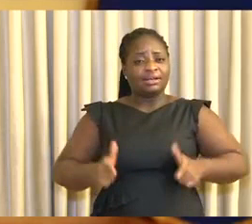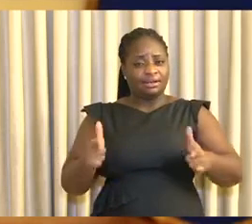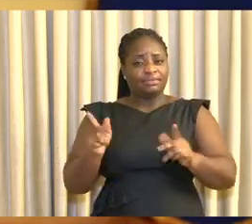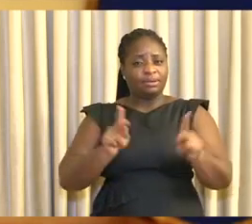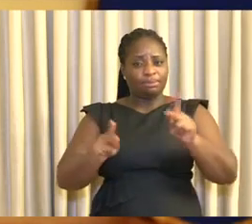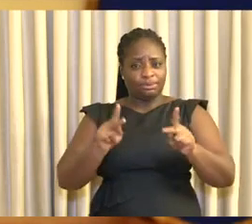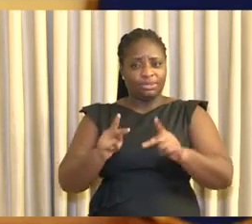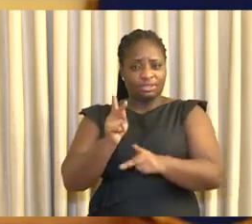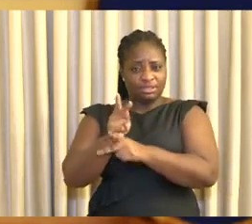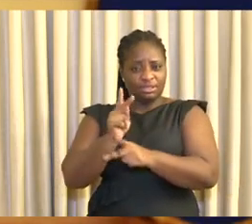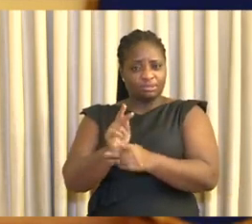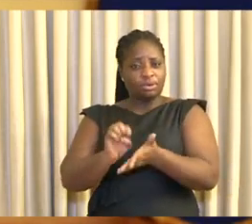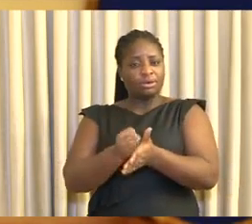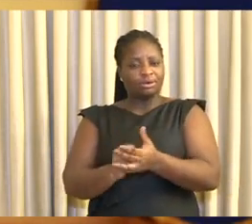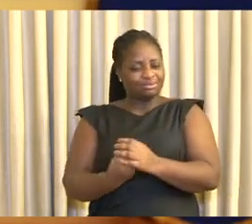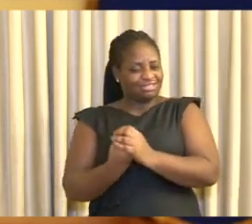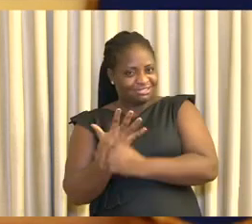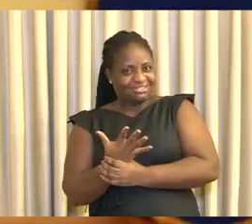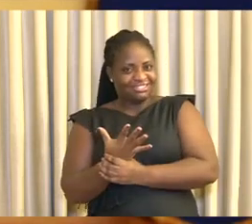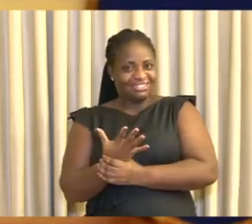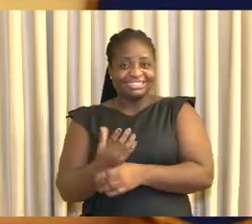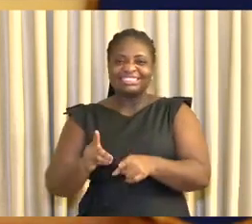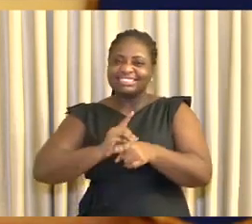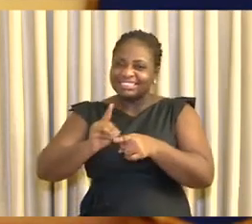lives of our people and keep our economy going.